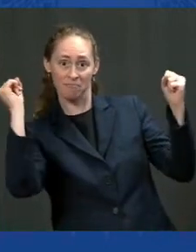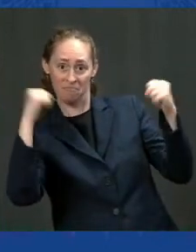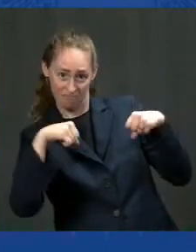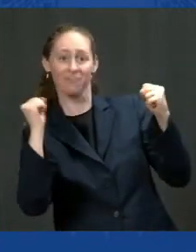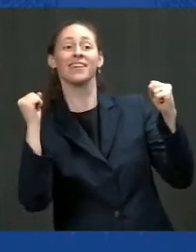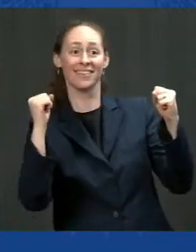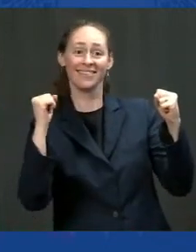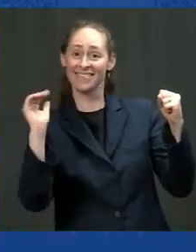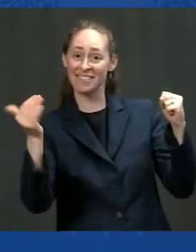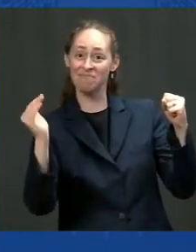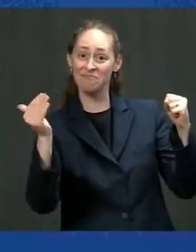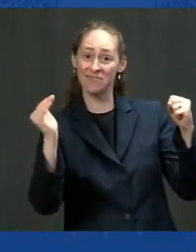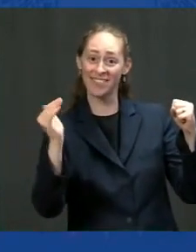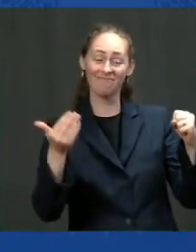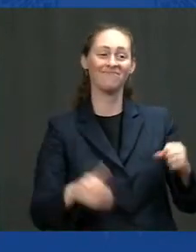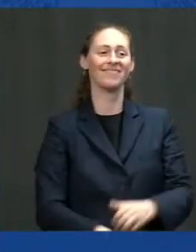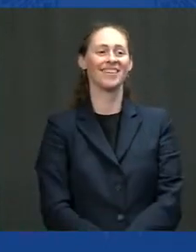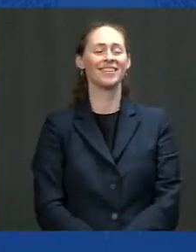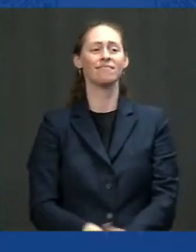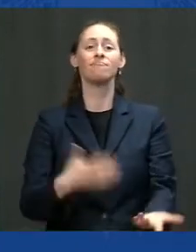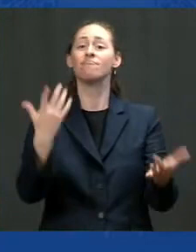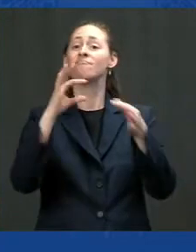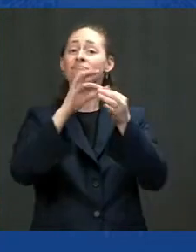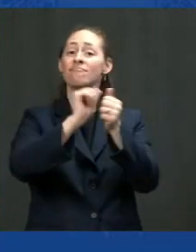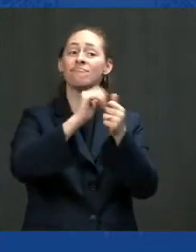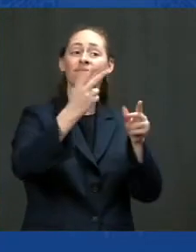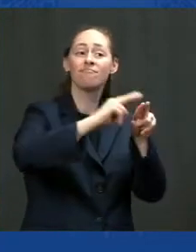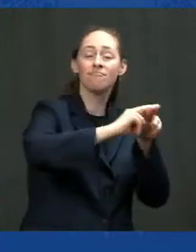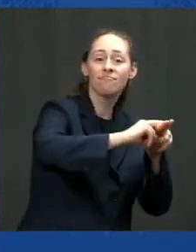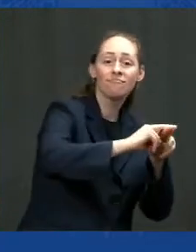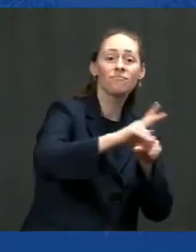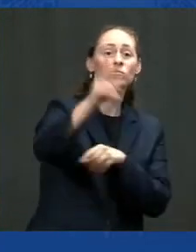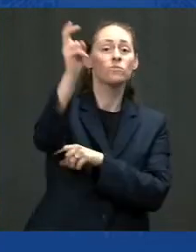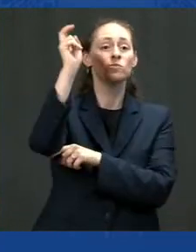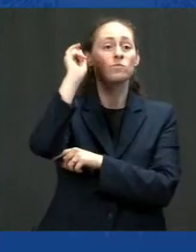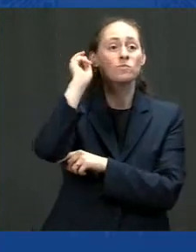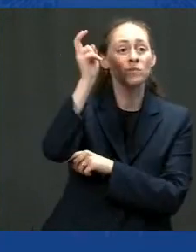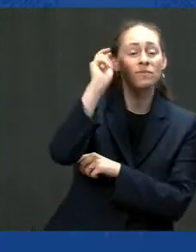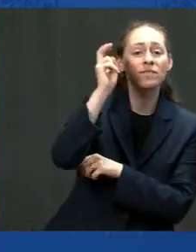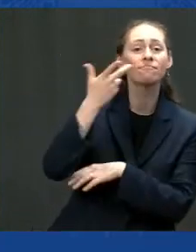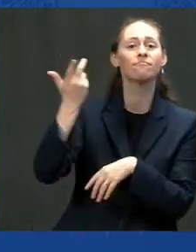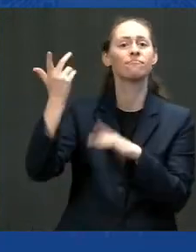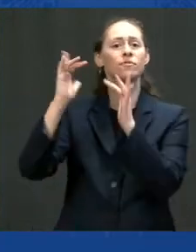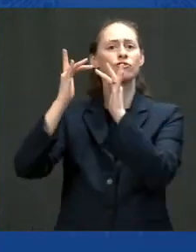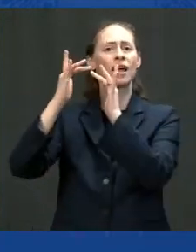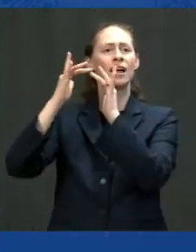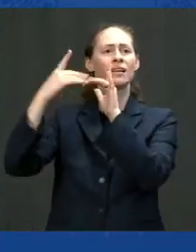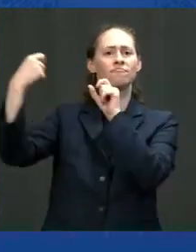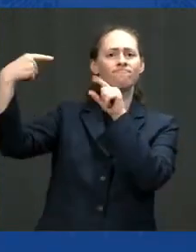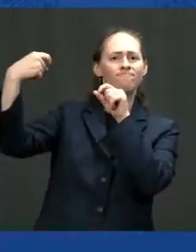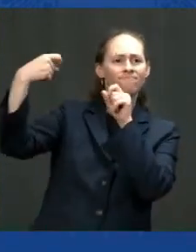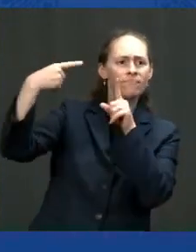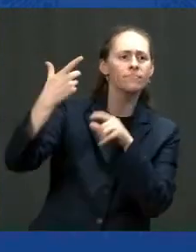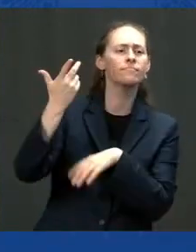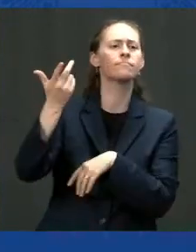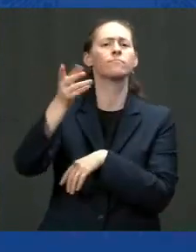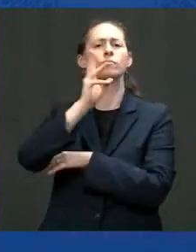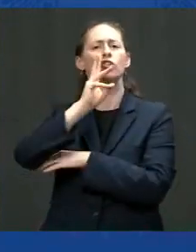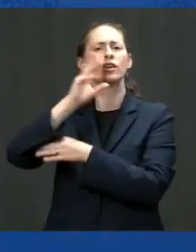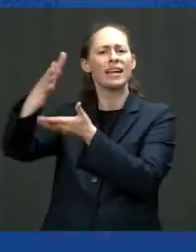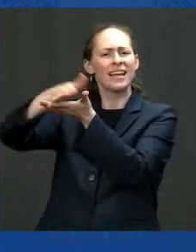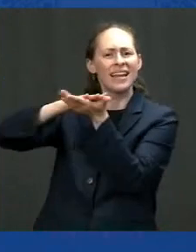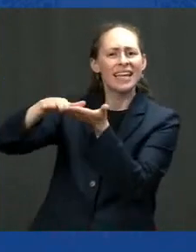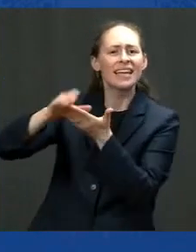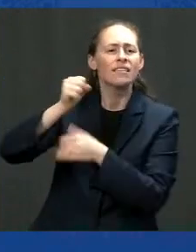transit systems high speed internet clean drinking water cleaning up and capping capping the orphaned